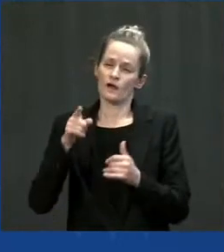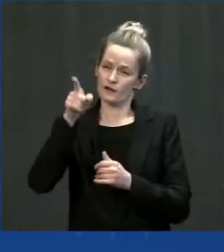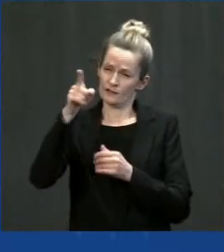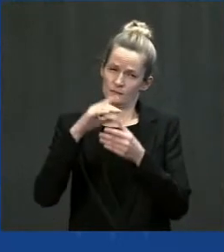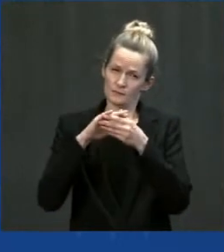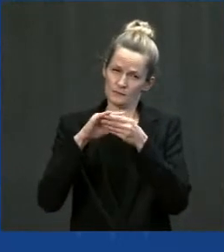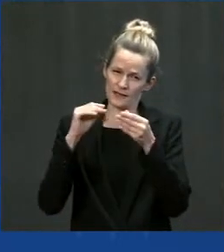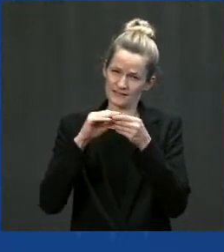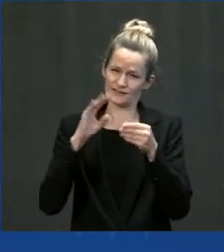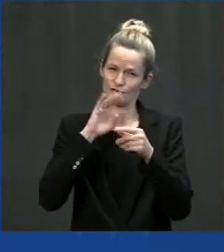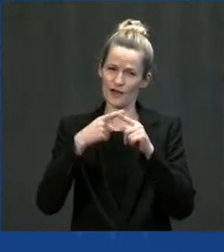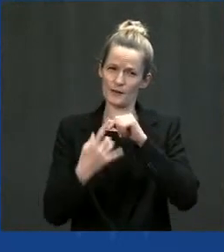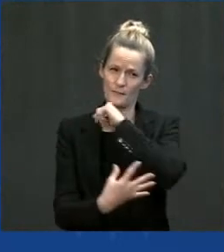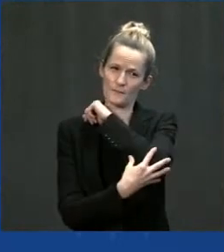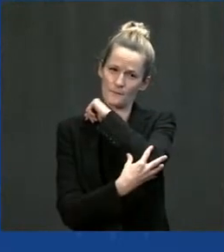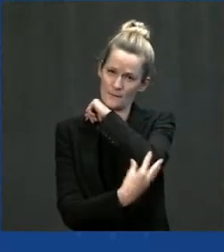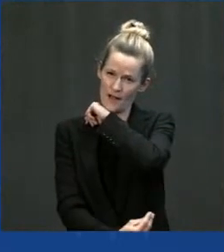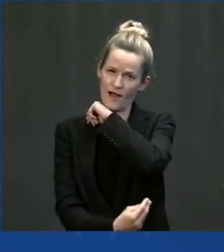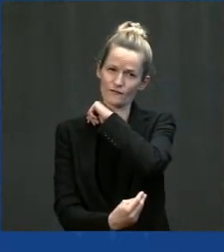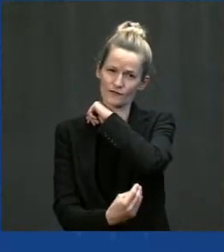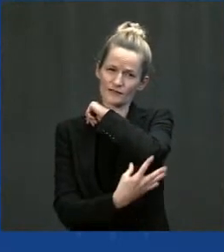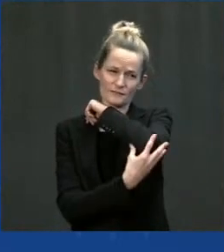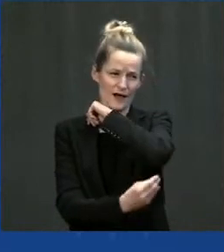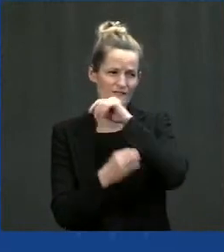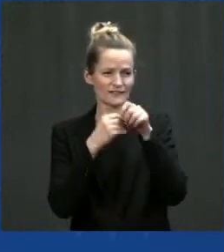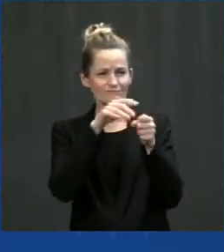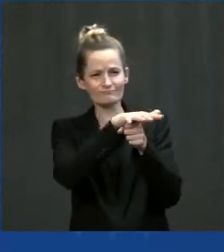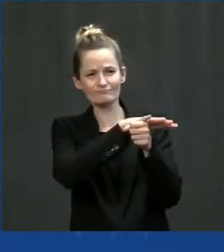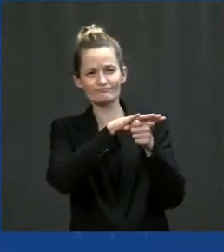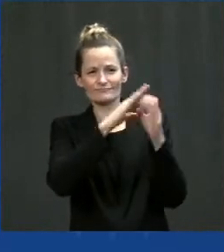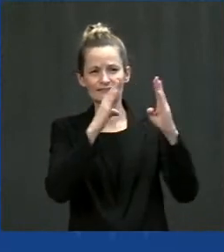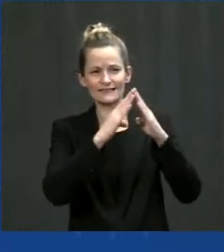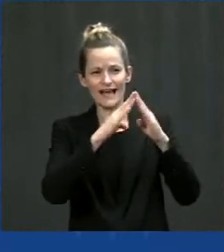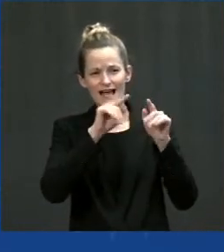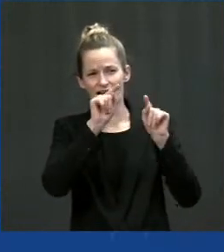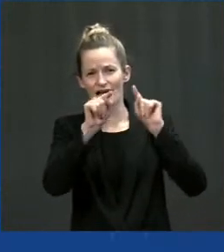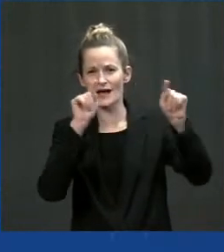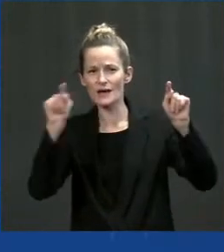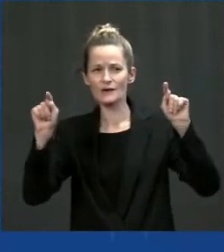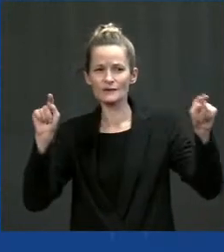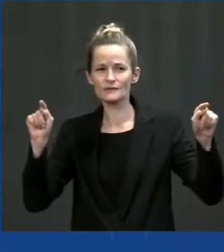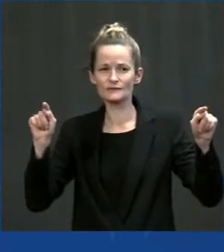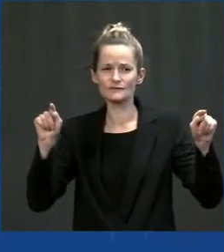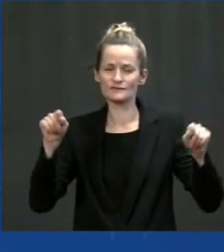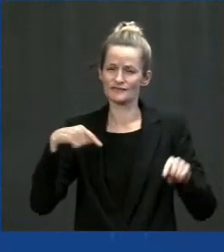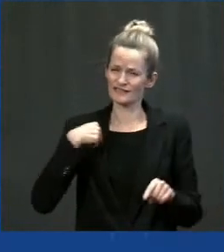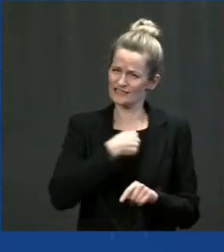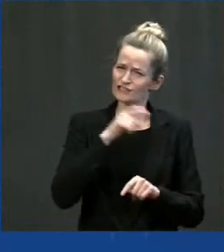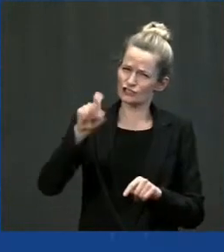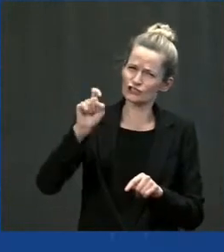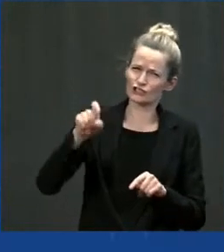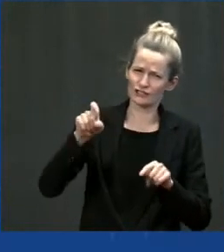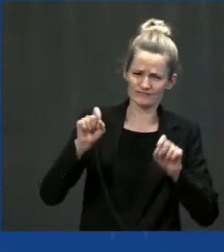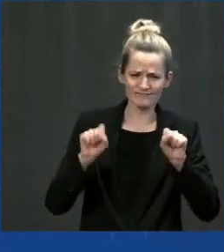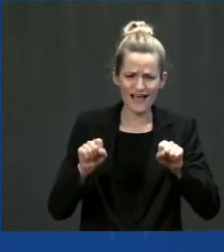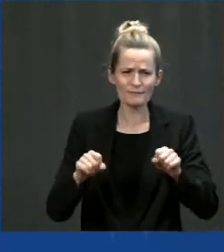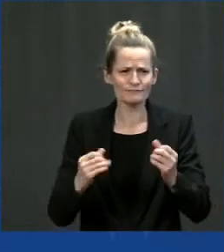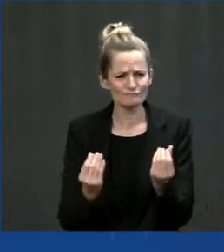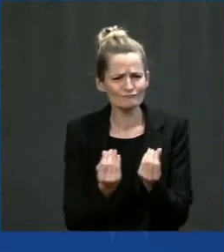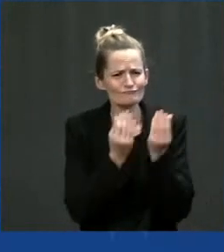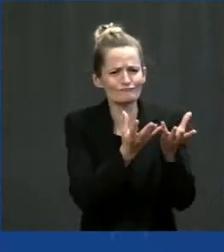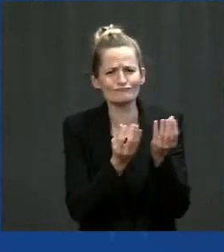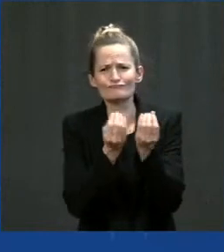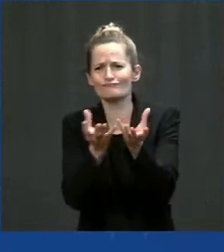these towns. You know, we're going to be able to have all of you have full-blown internet that's affordable and